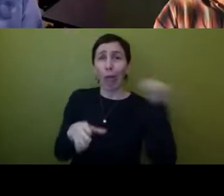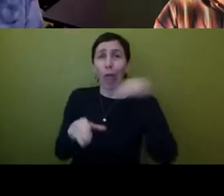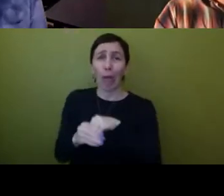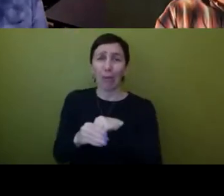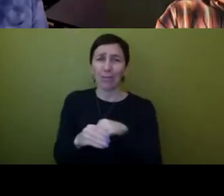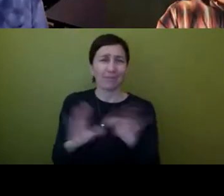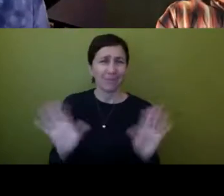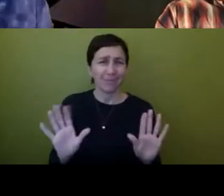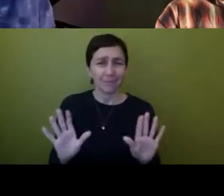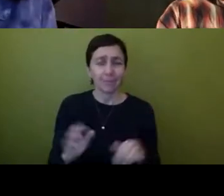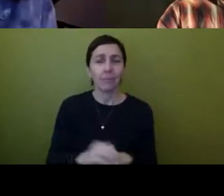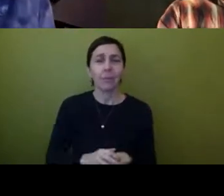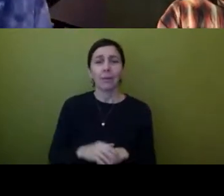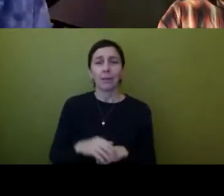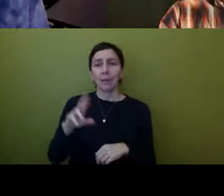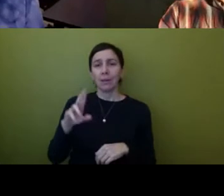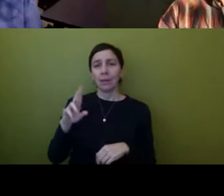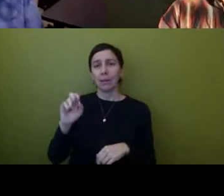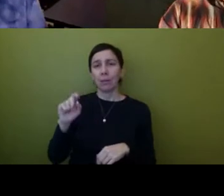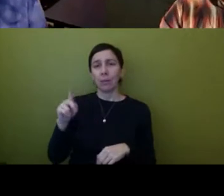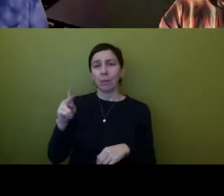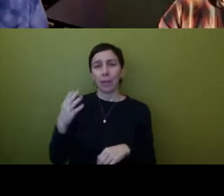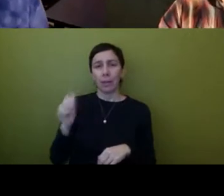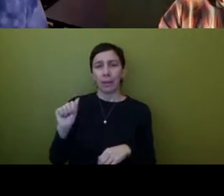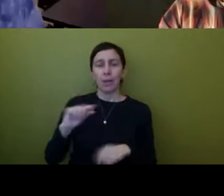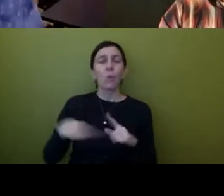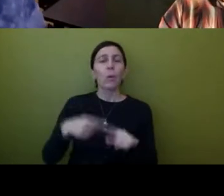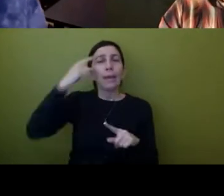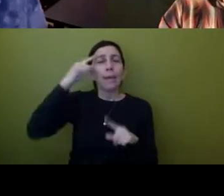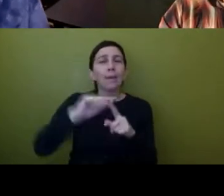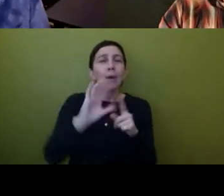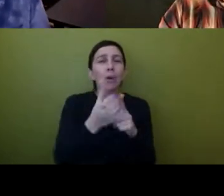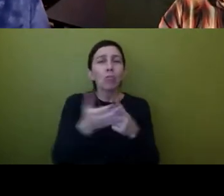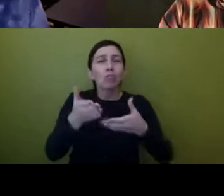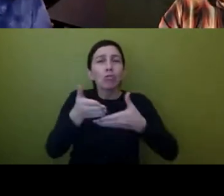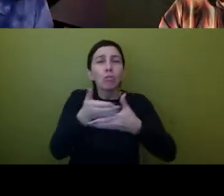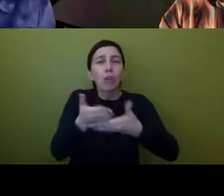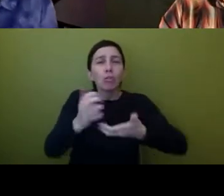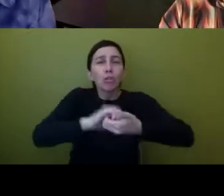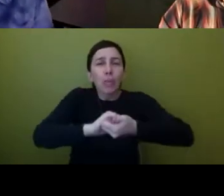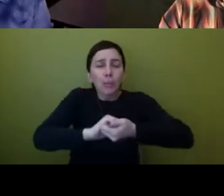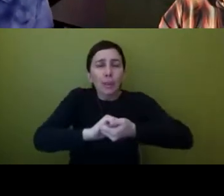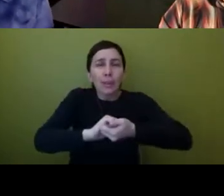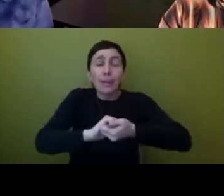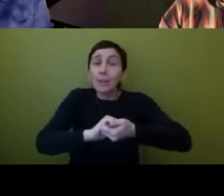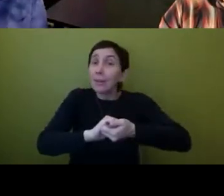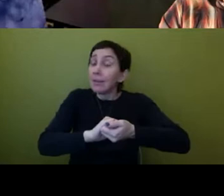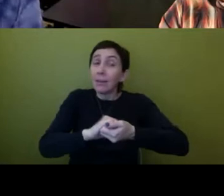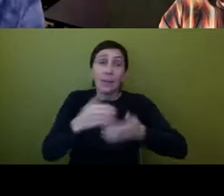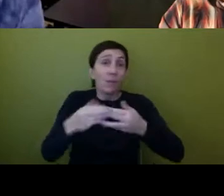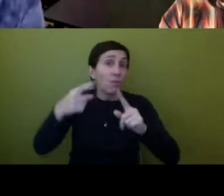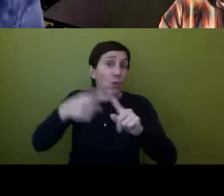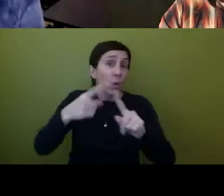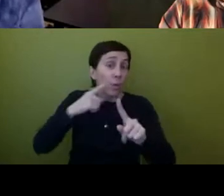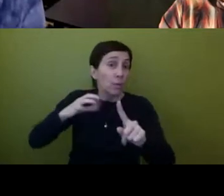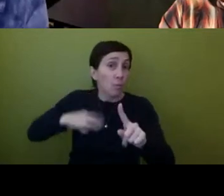the point when i think about cultural partnerships um definitely with a profit motive in mind but i think about the origins of the club night